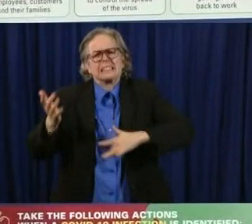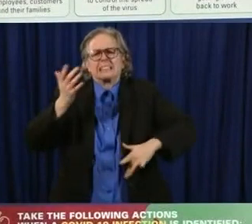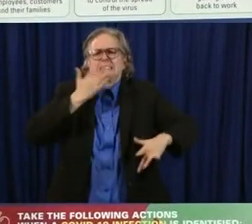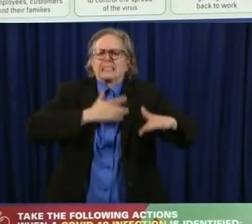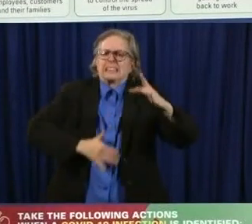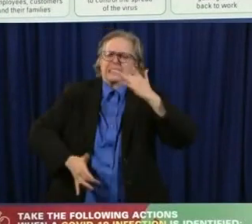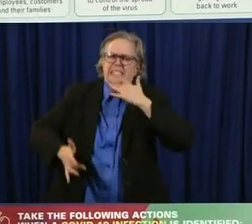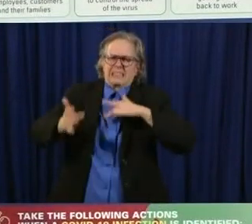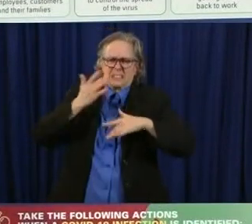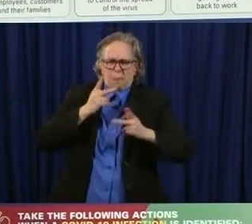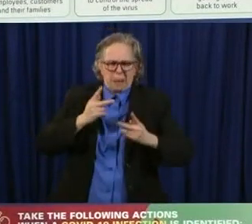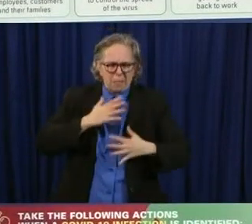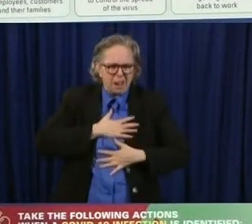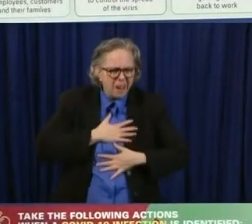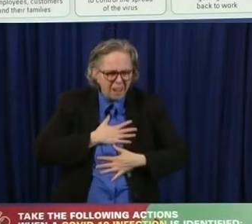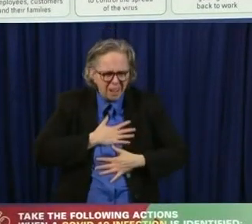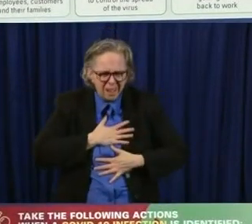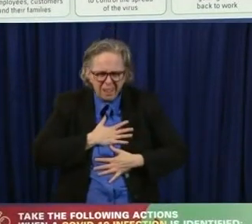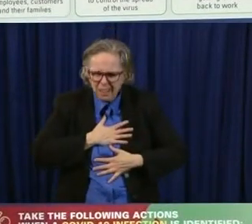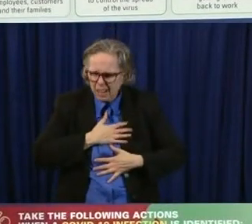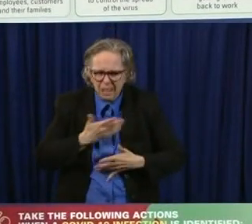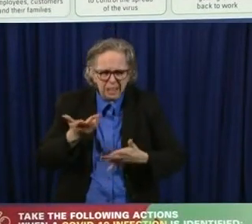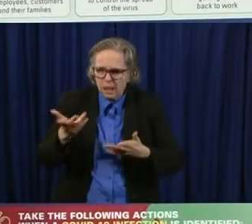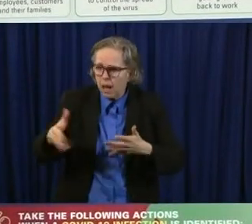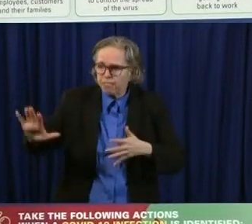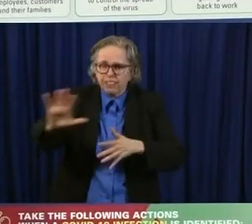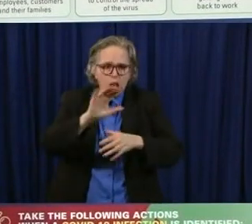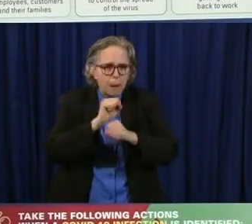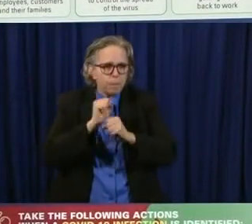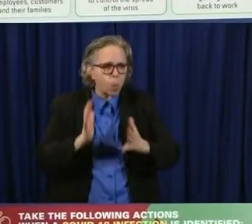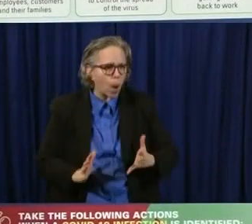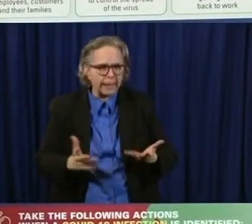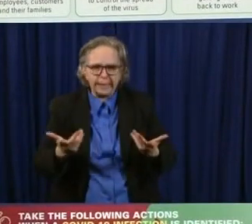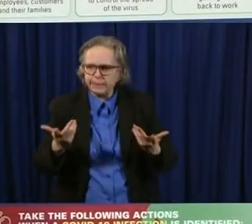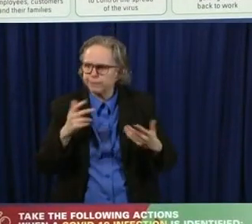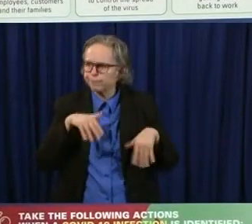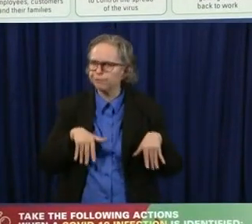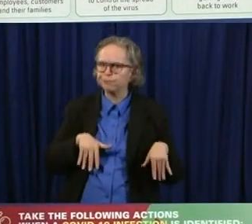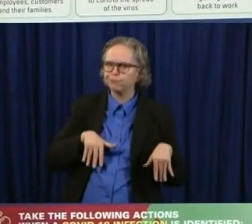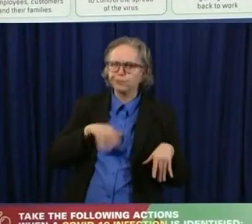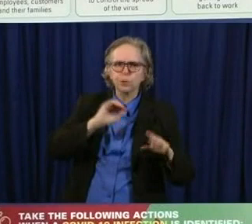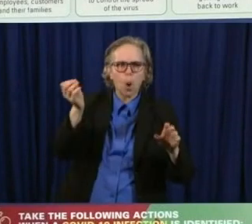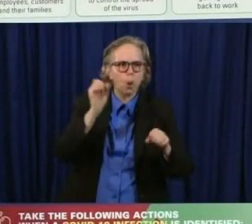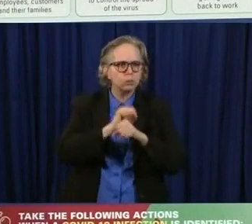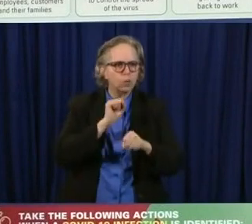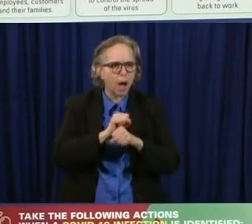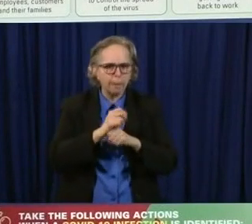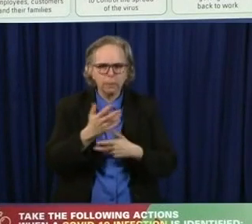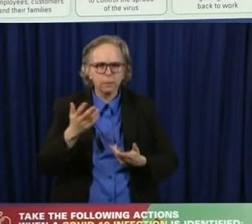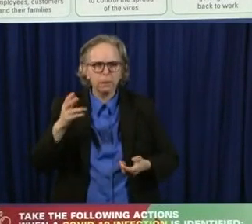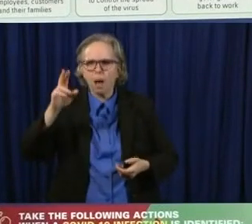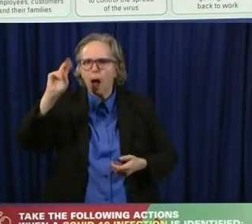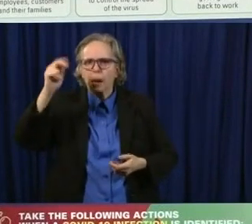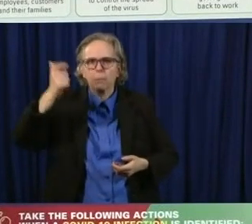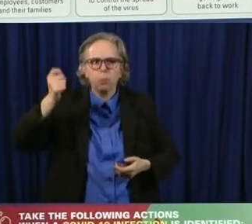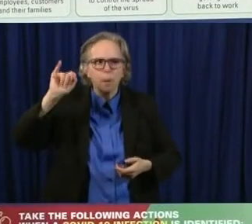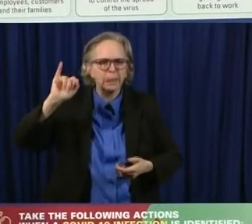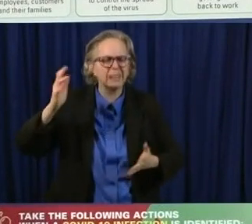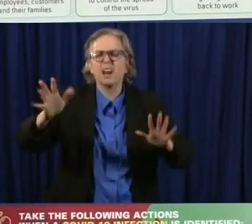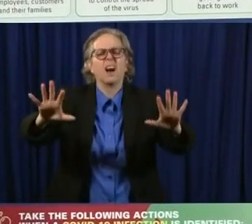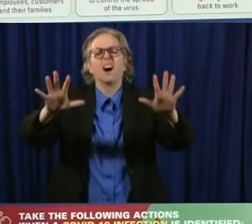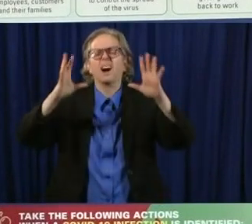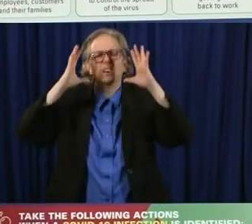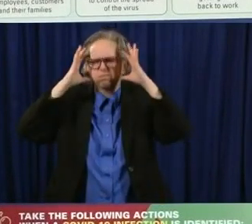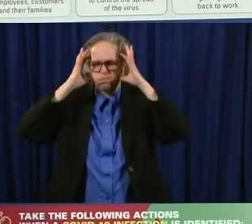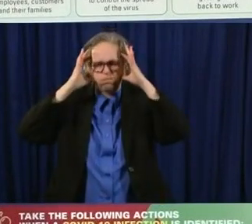businesses, people who are unemployed, um, one cannot overstate, uh,